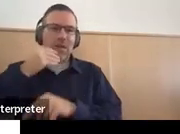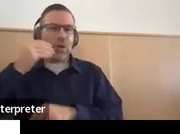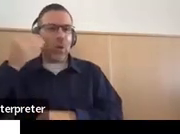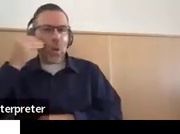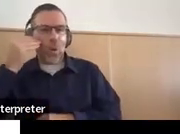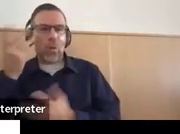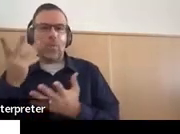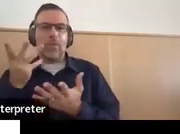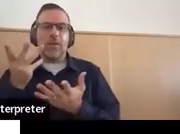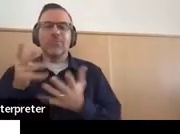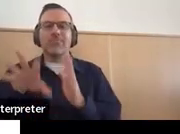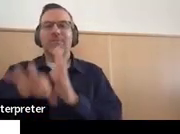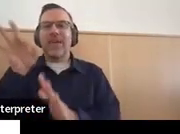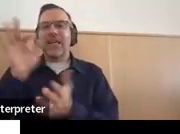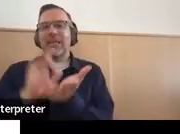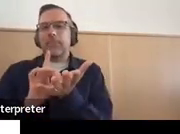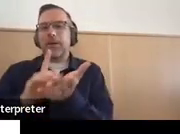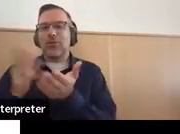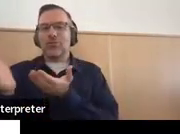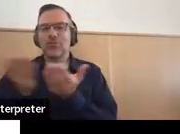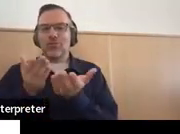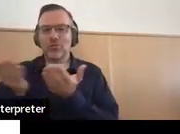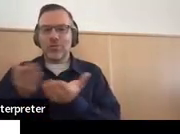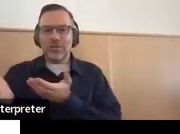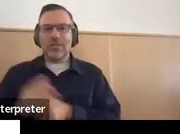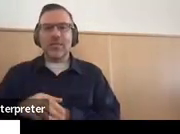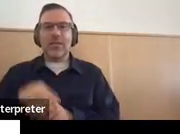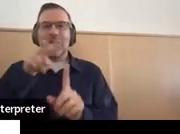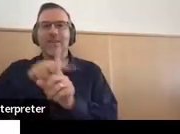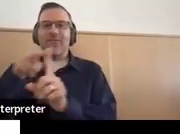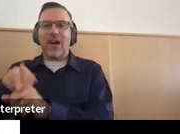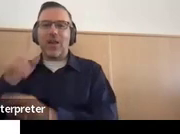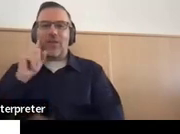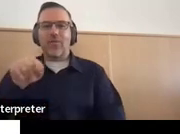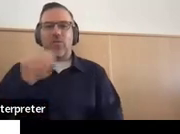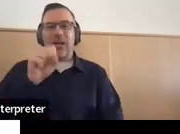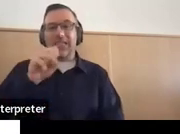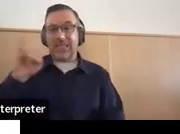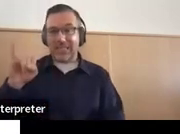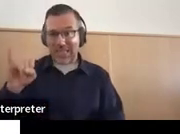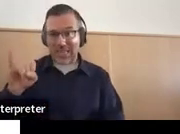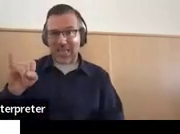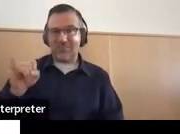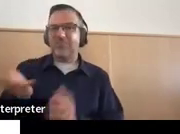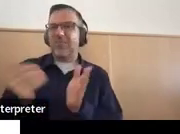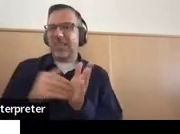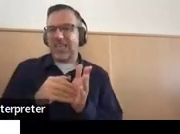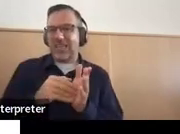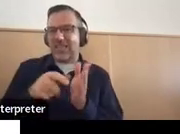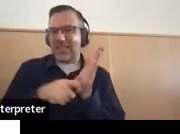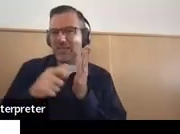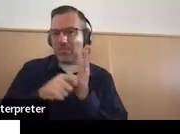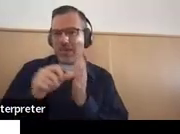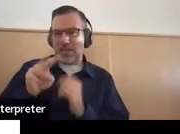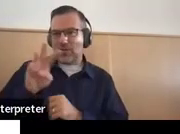adult services and social security. And again, this is from the procedural manual. And page 40.